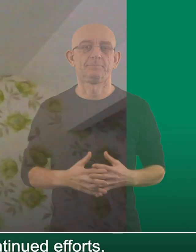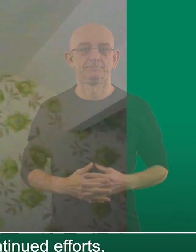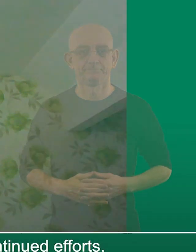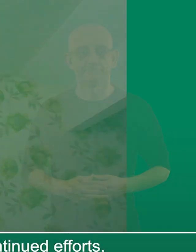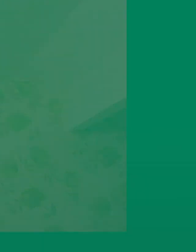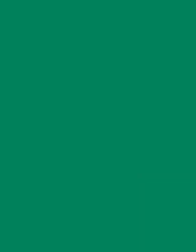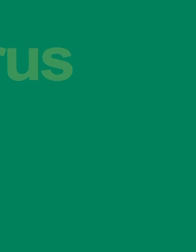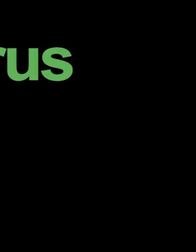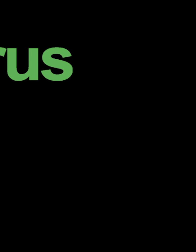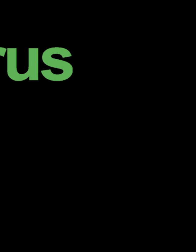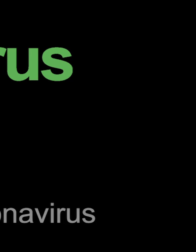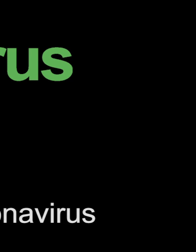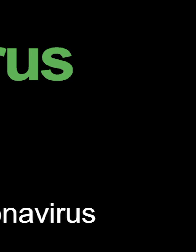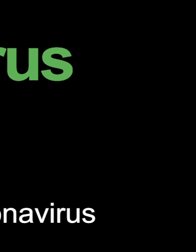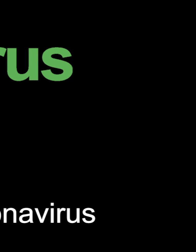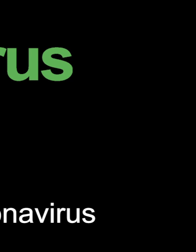does make a difference.